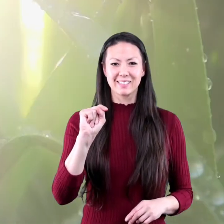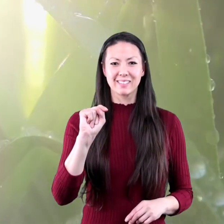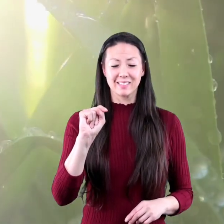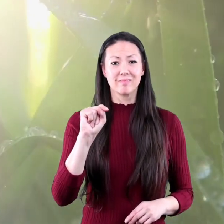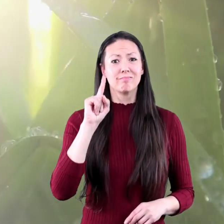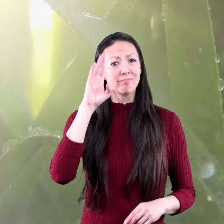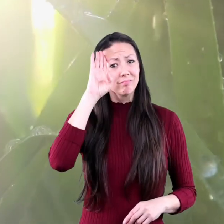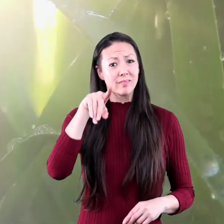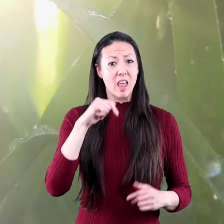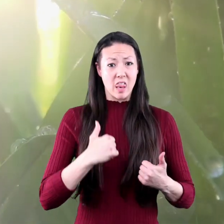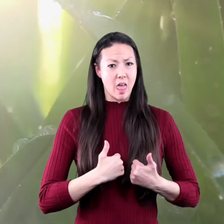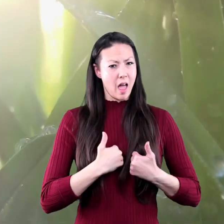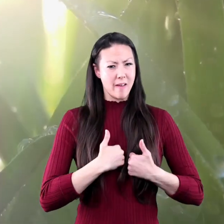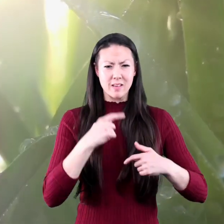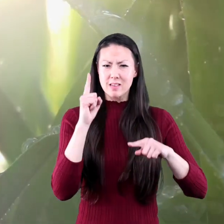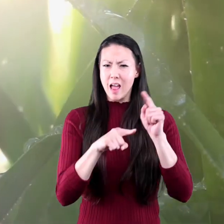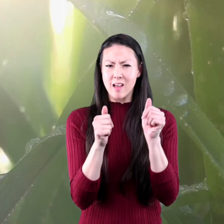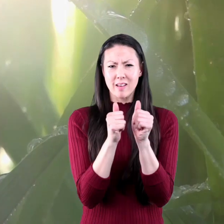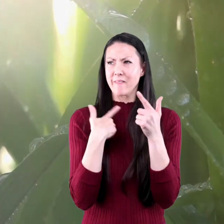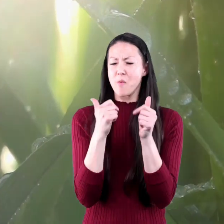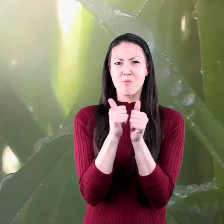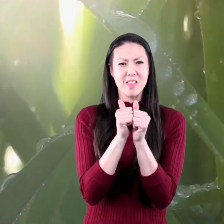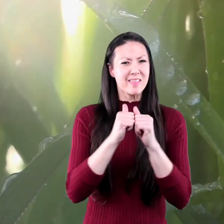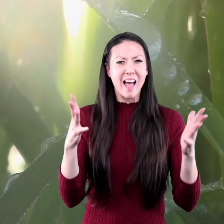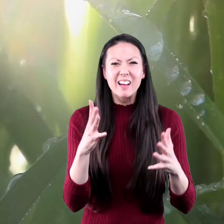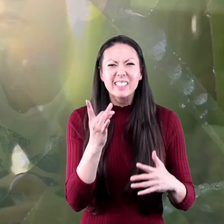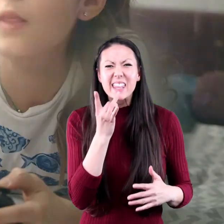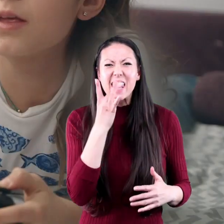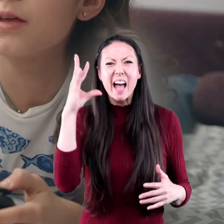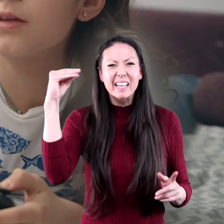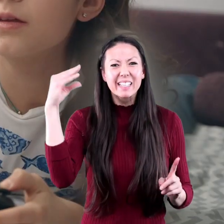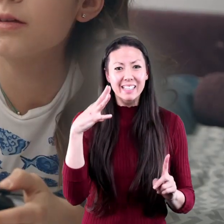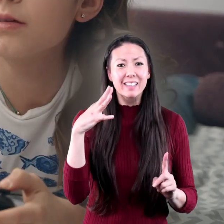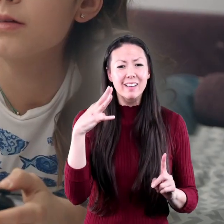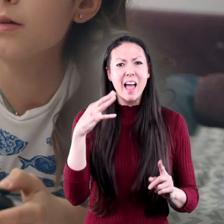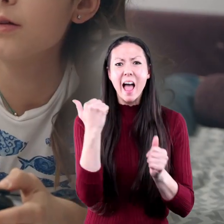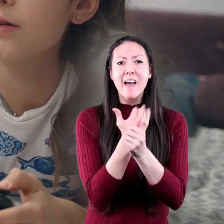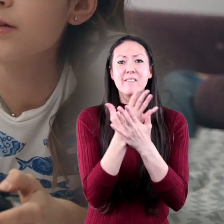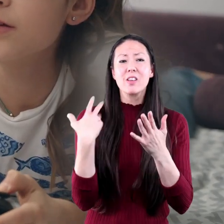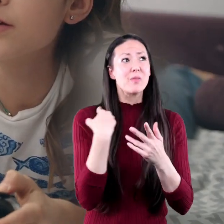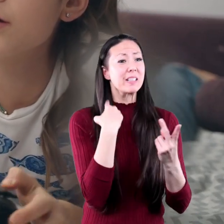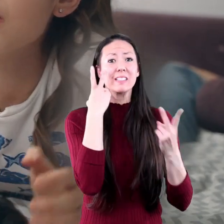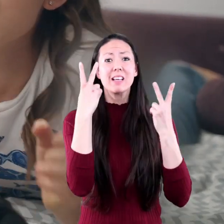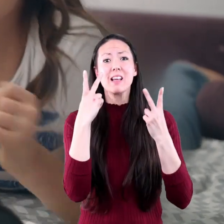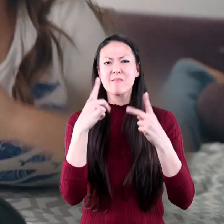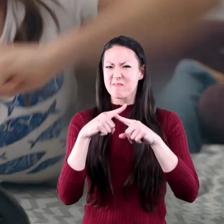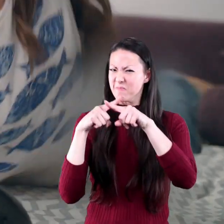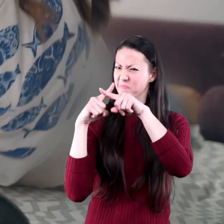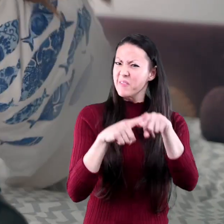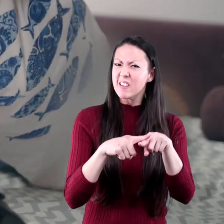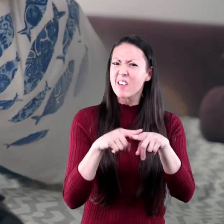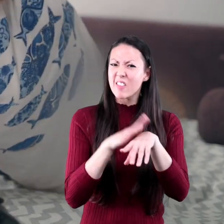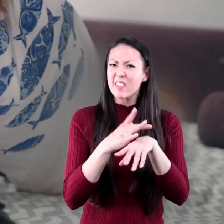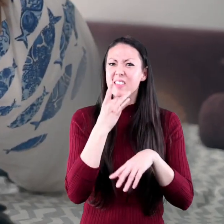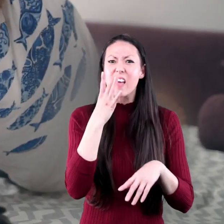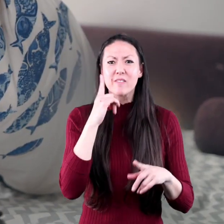Did you know that life cannot exist without light? Nearly everything you use depends on light in some way.